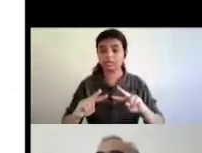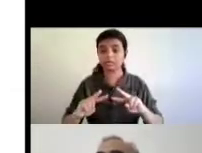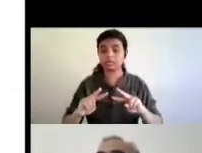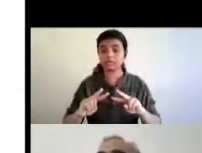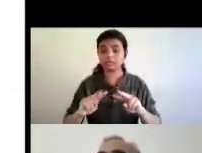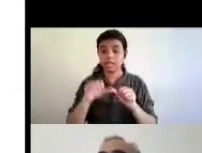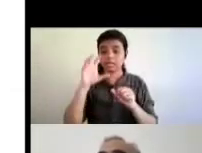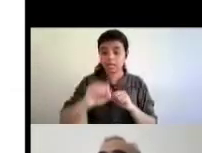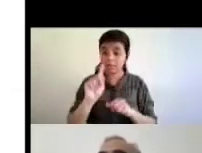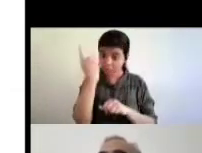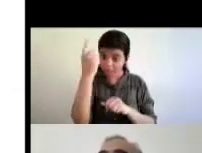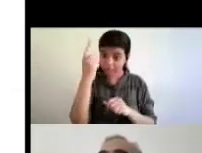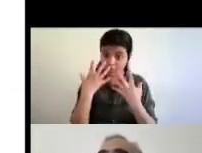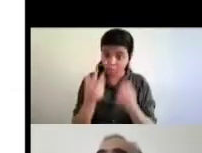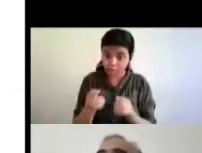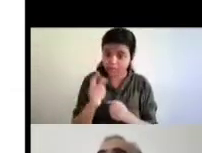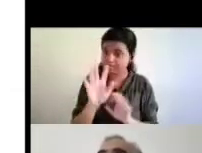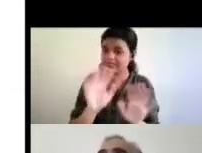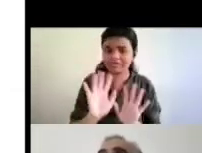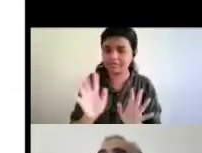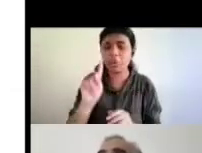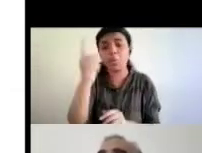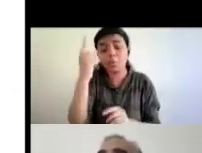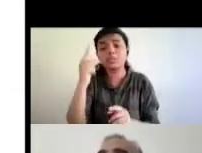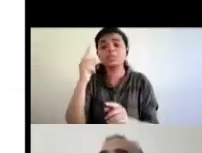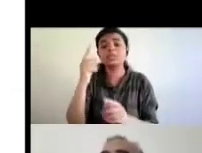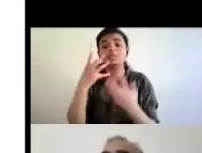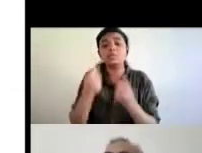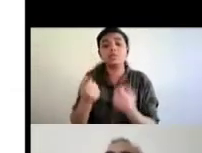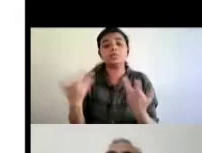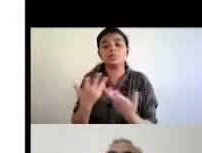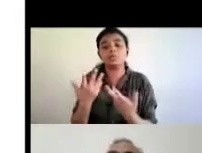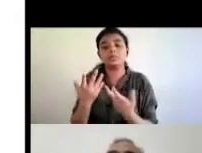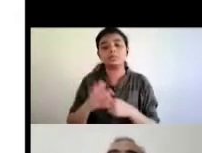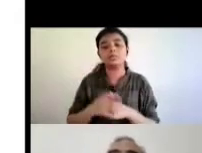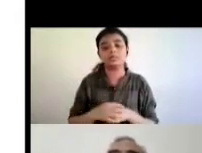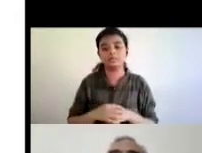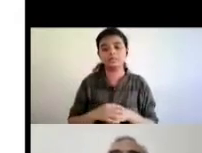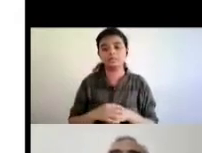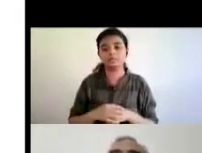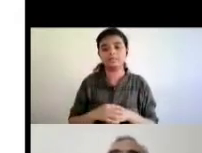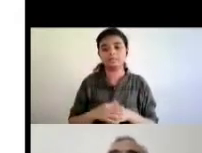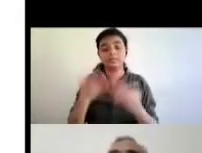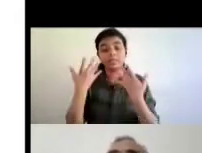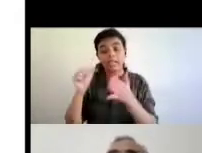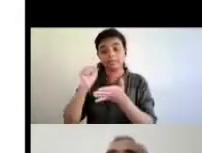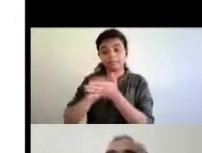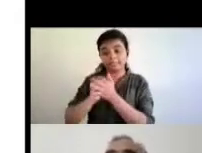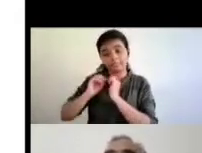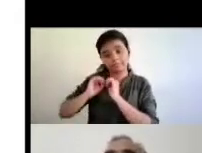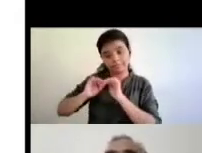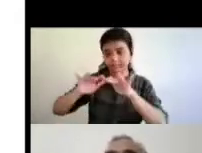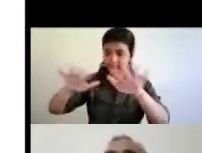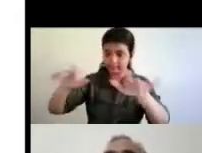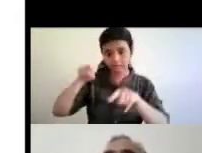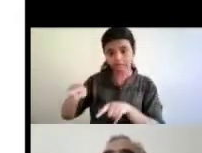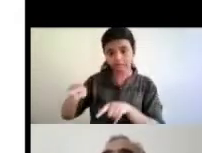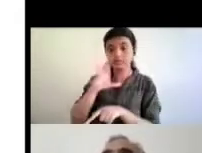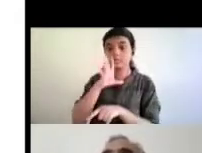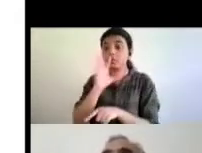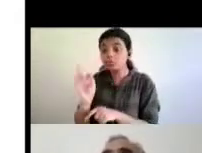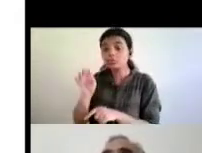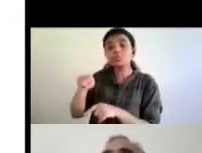choice what is our first choice our first choice is that when a publication comes out the original publication